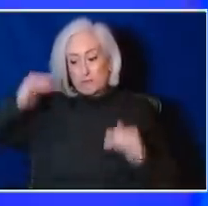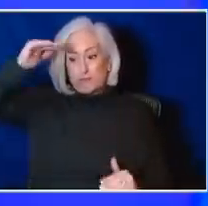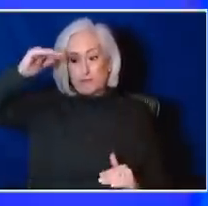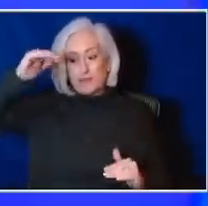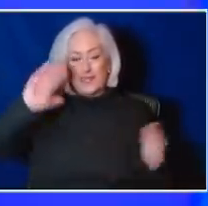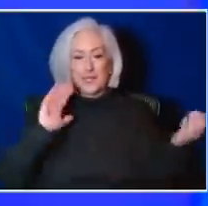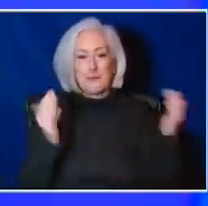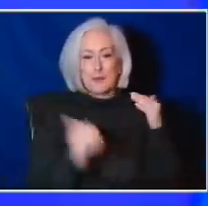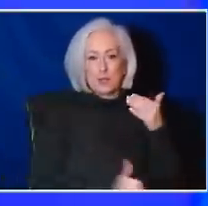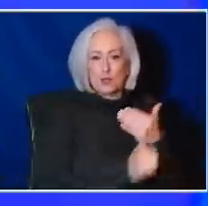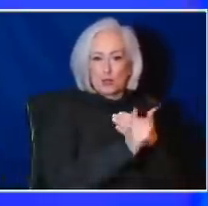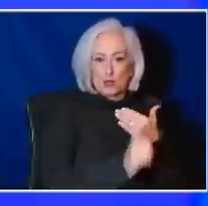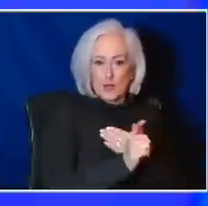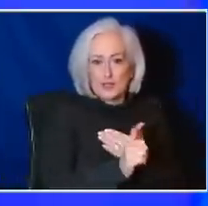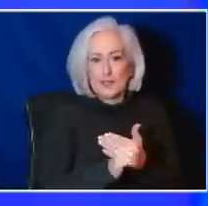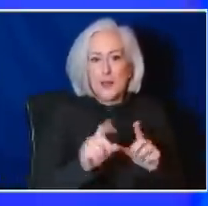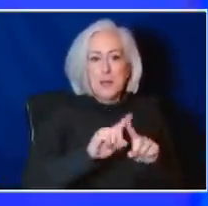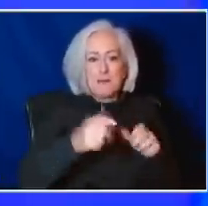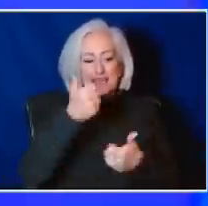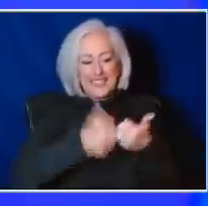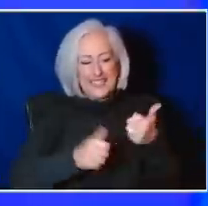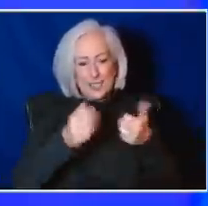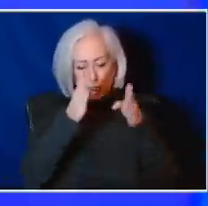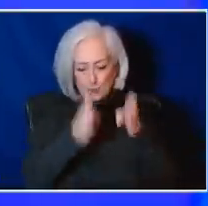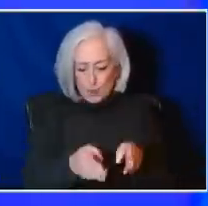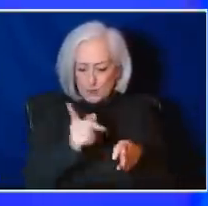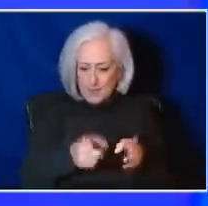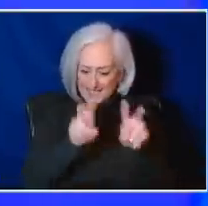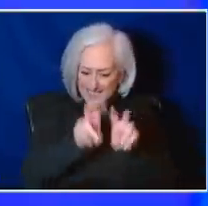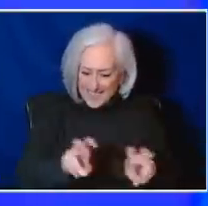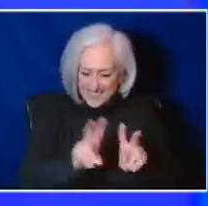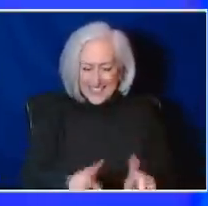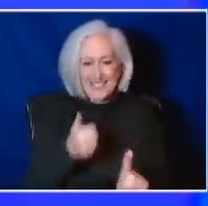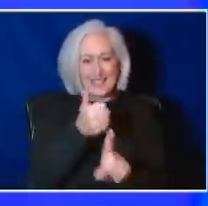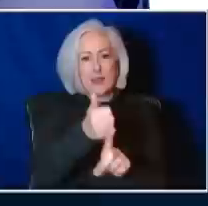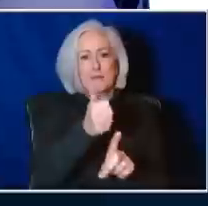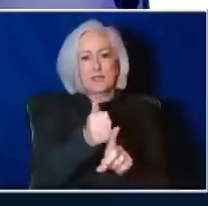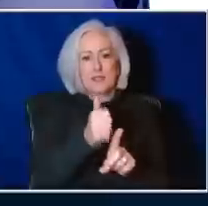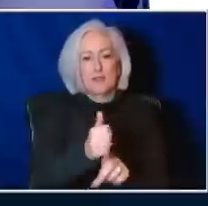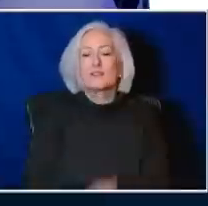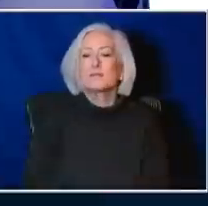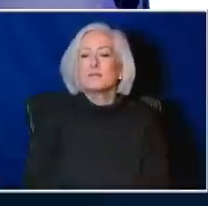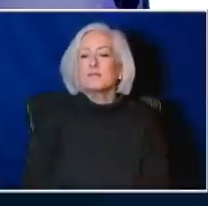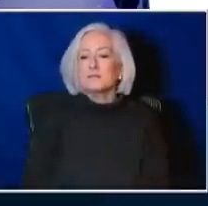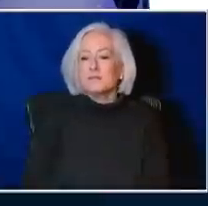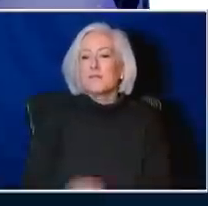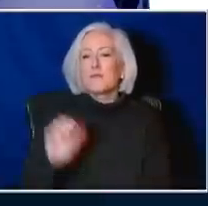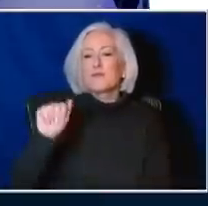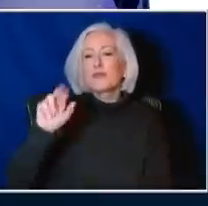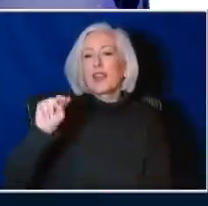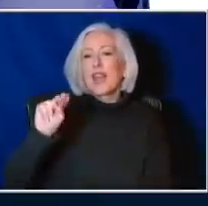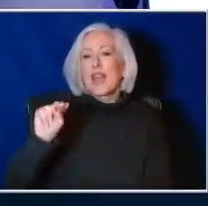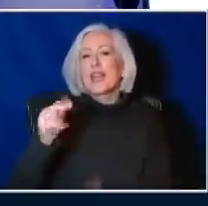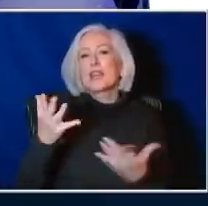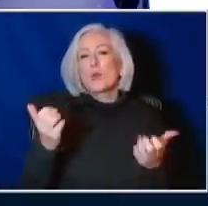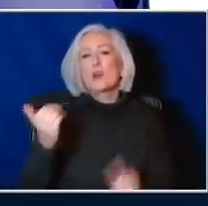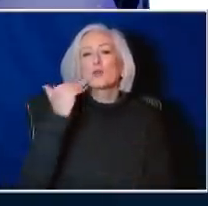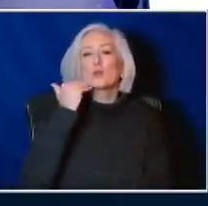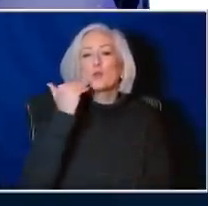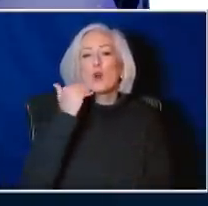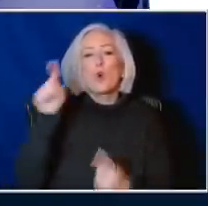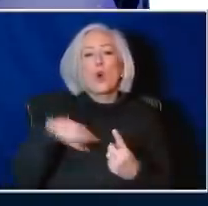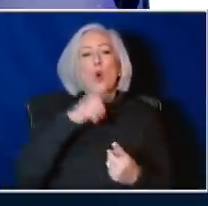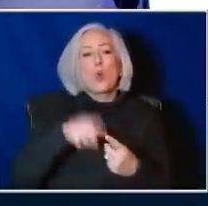But each person really has to assess that really differently and on their own. Anne wants to know, when would a person need to see a